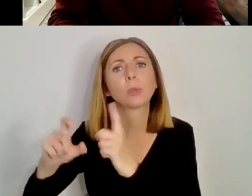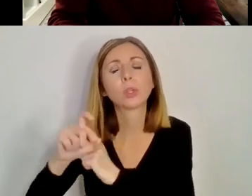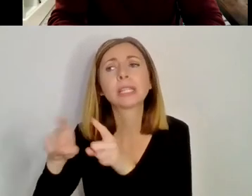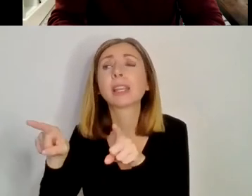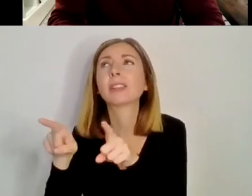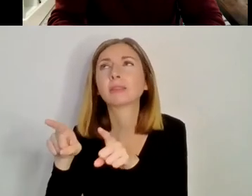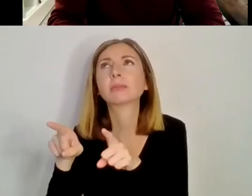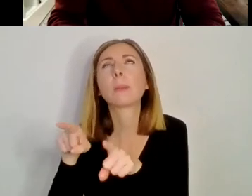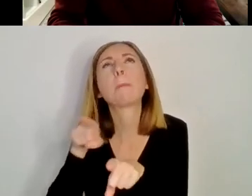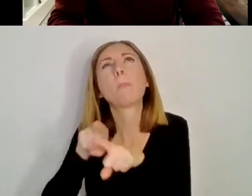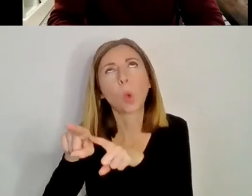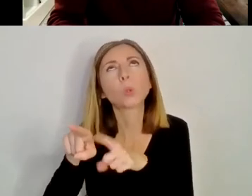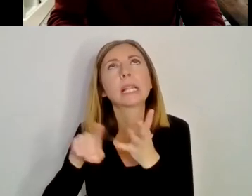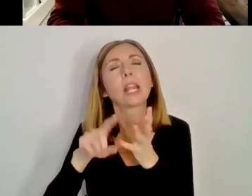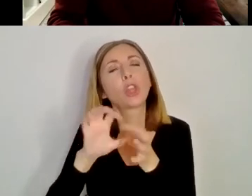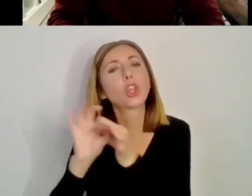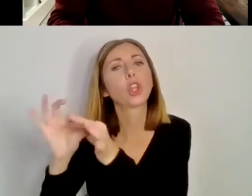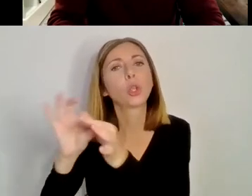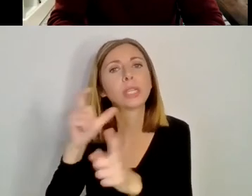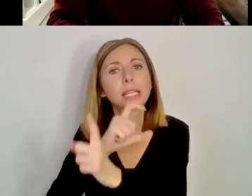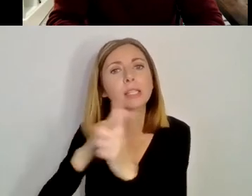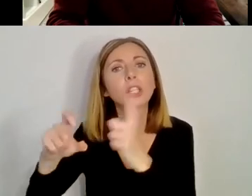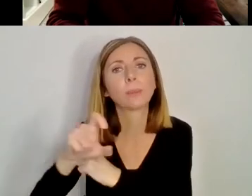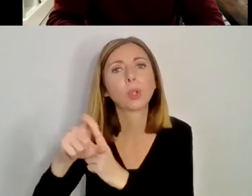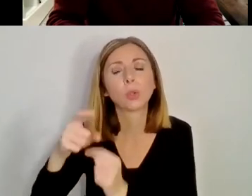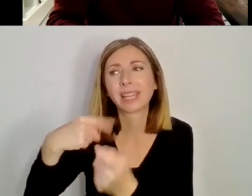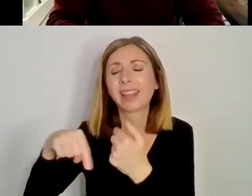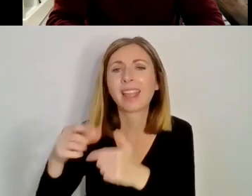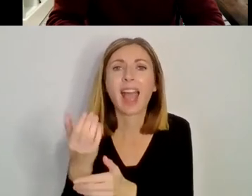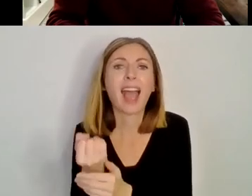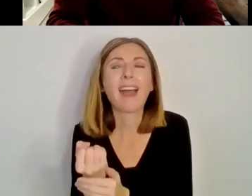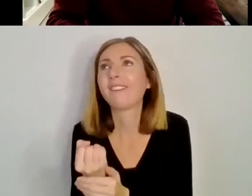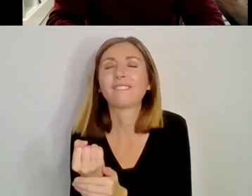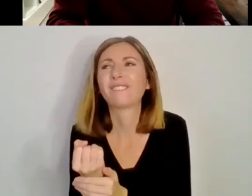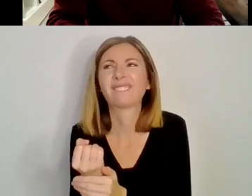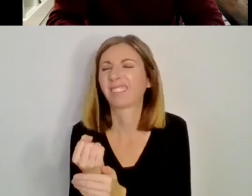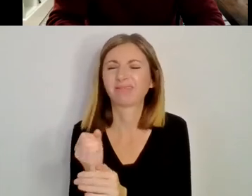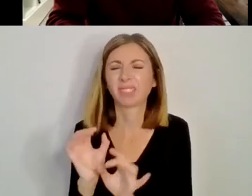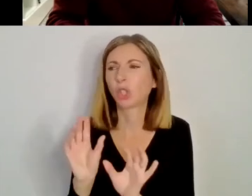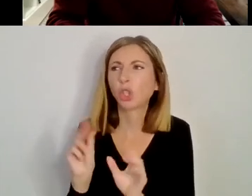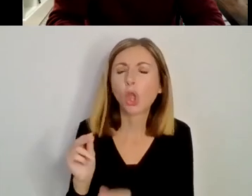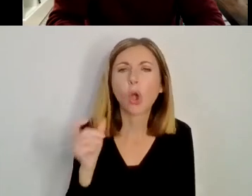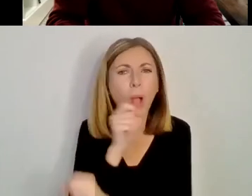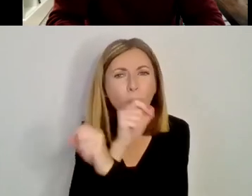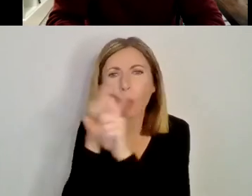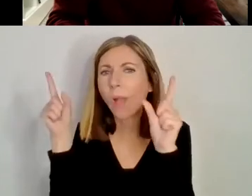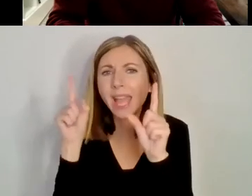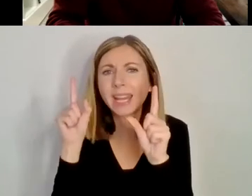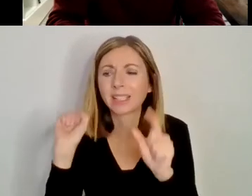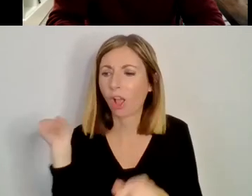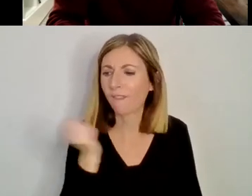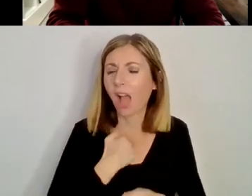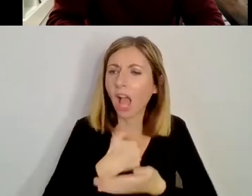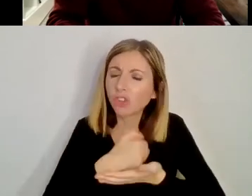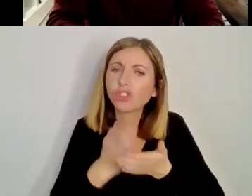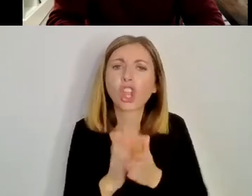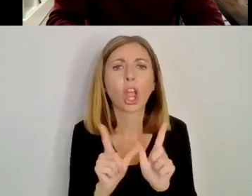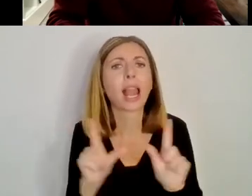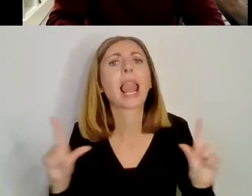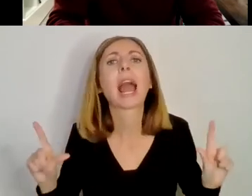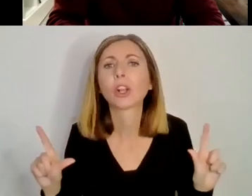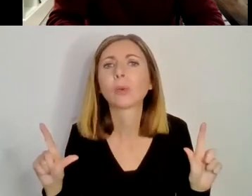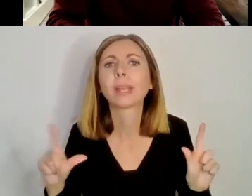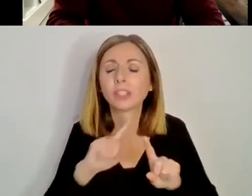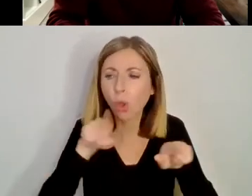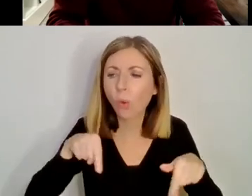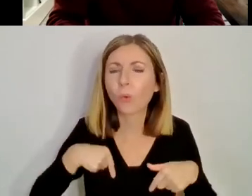the unionist community, just have total, um, a total lack of awareness of the shared language and of the, of the, you know, we,